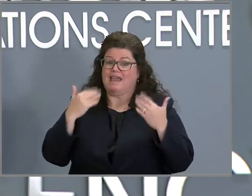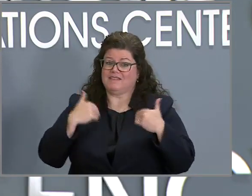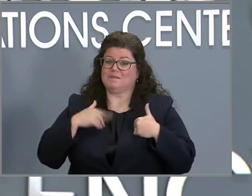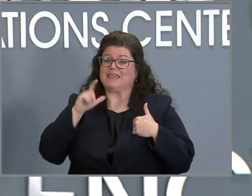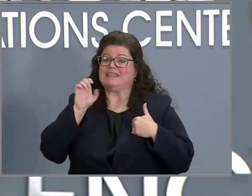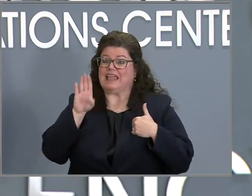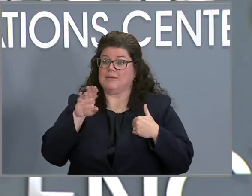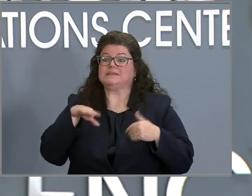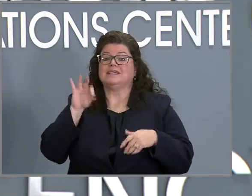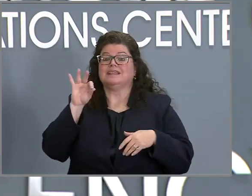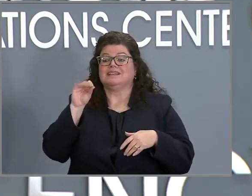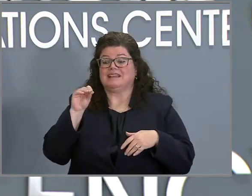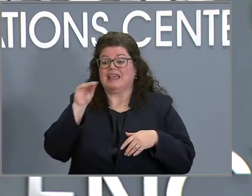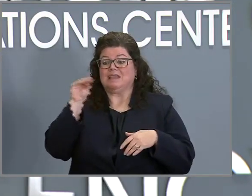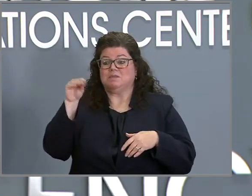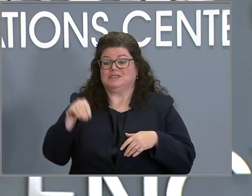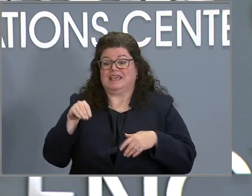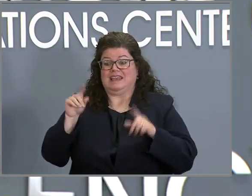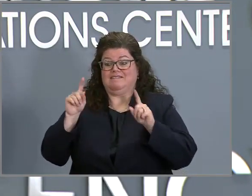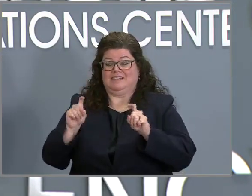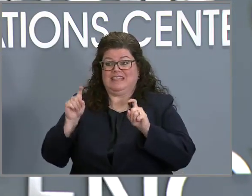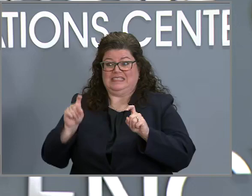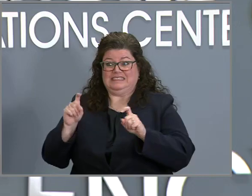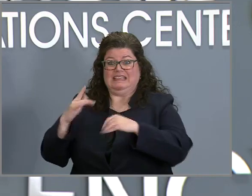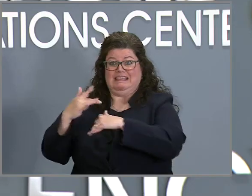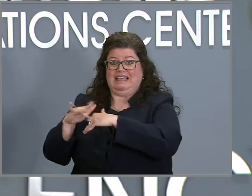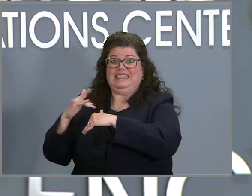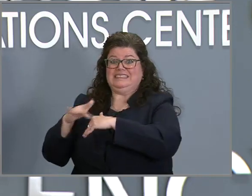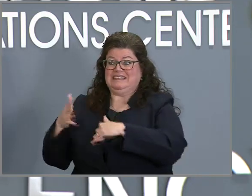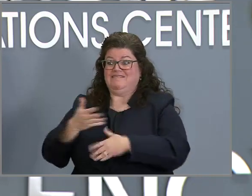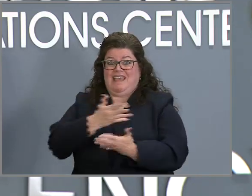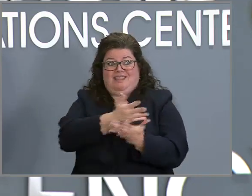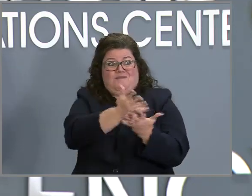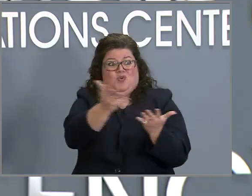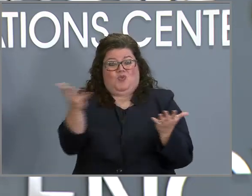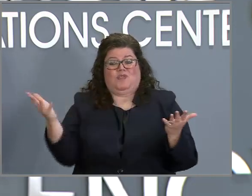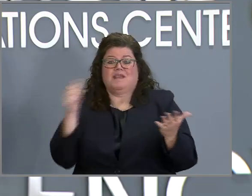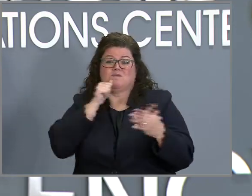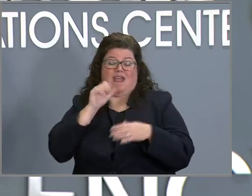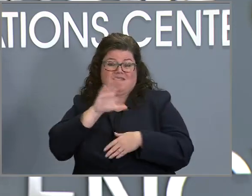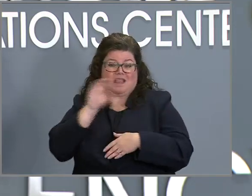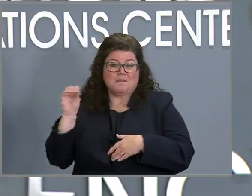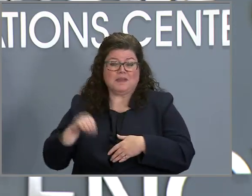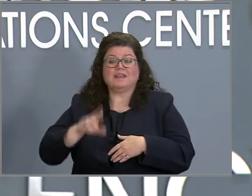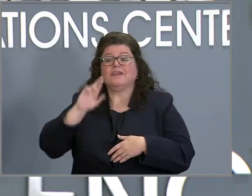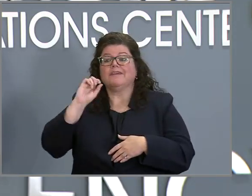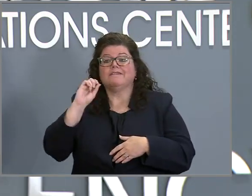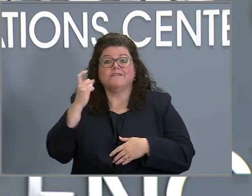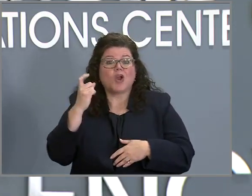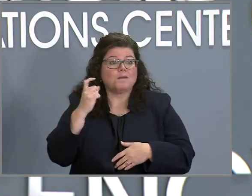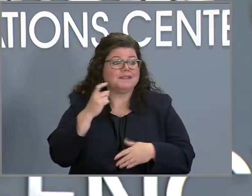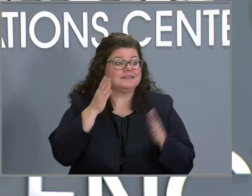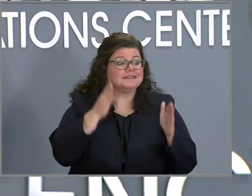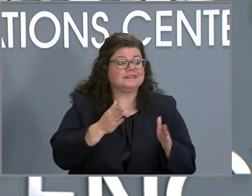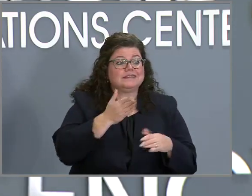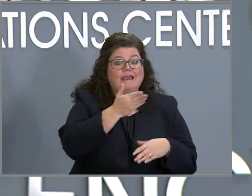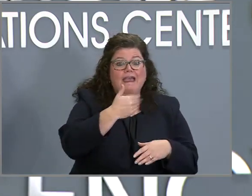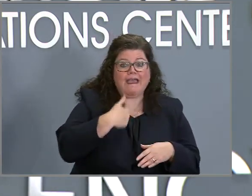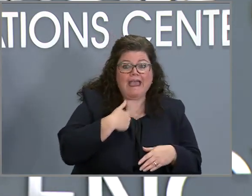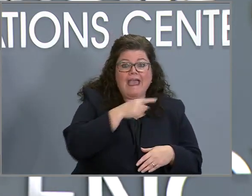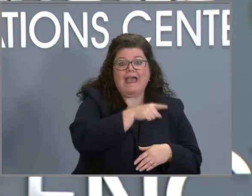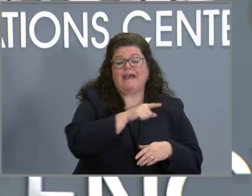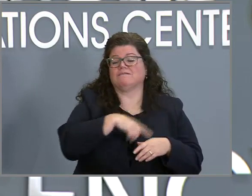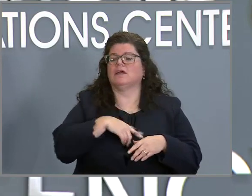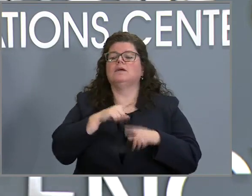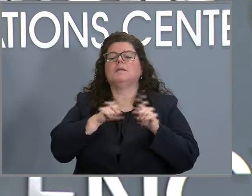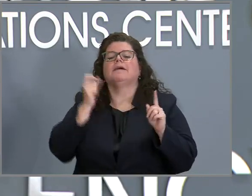you know, 90 percent of the testing capacity is available in the private market, looking out at pharmacies where there's free testing, all of these things you can find on